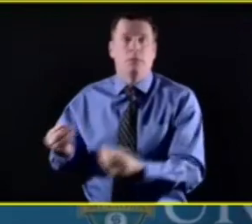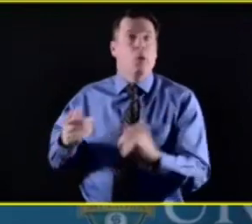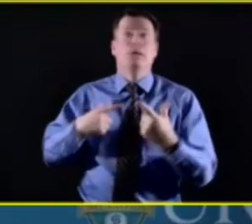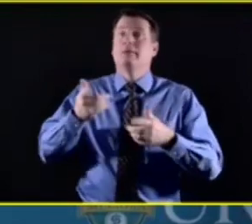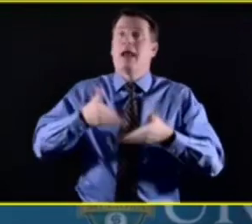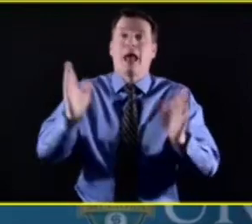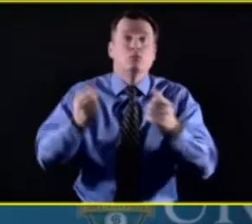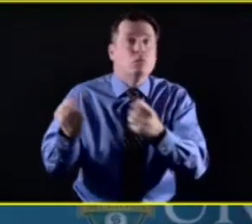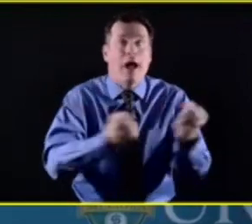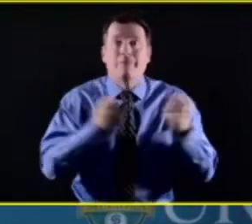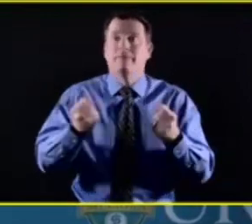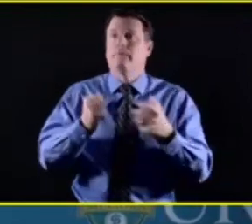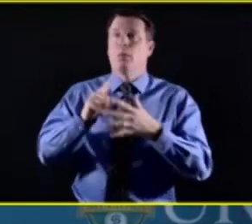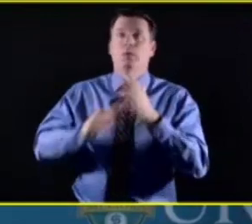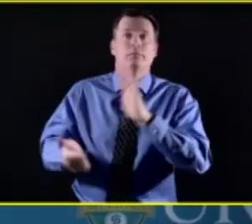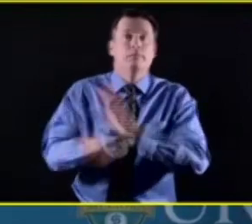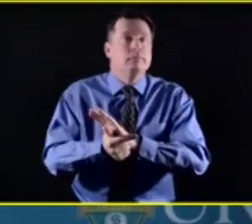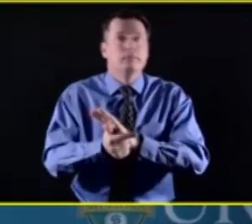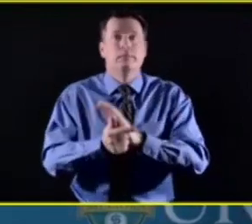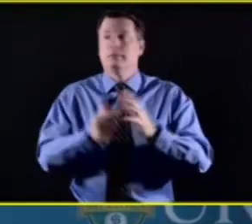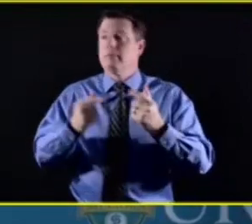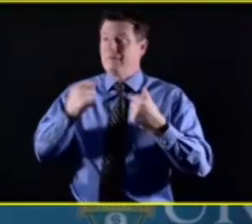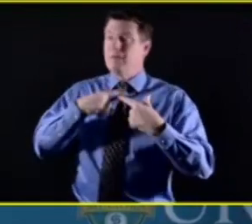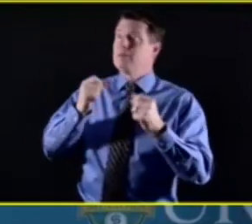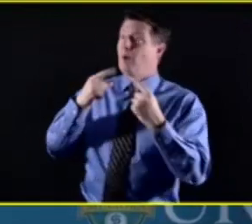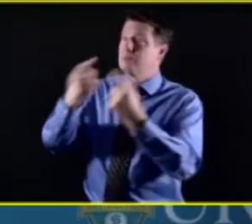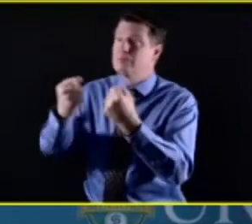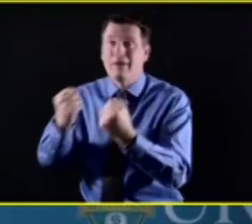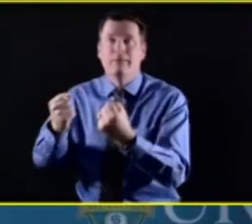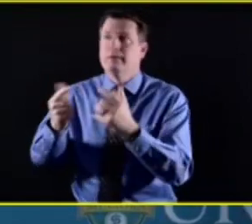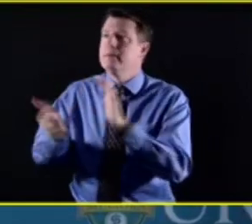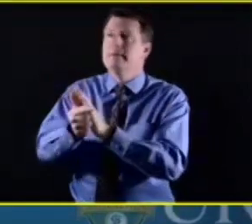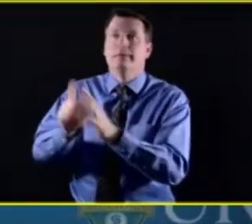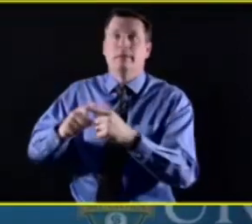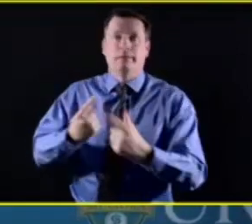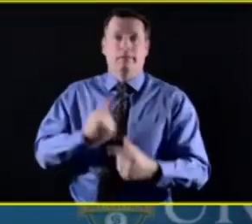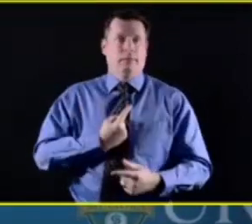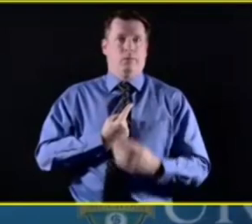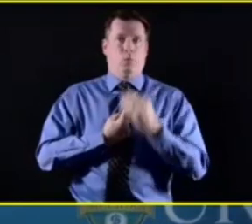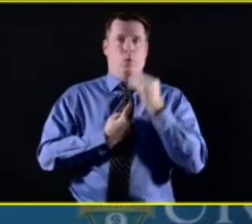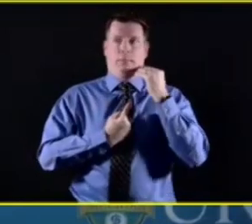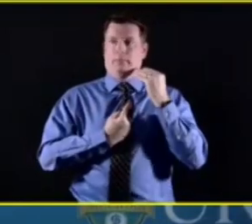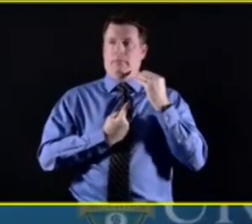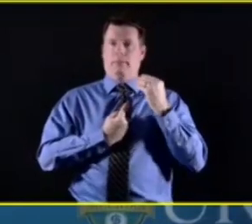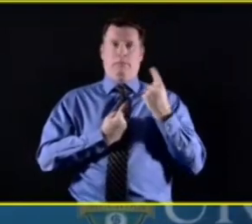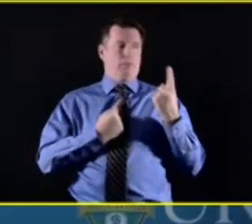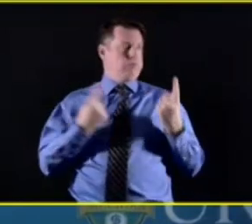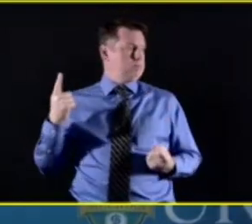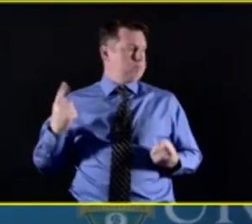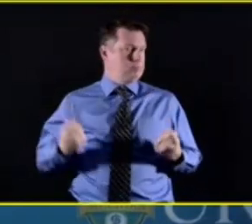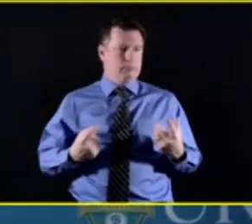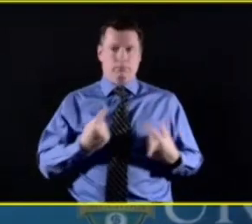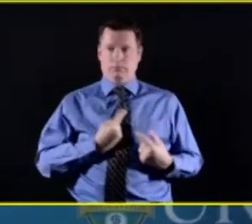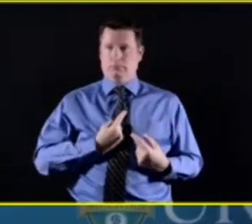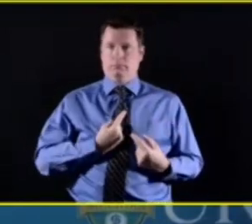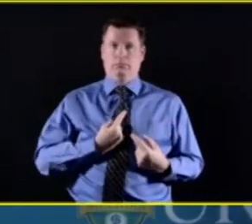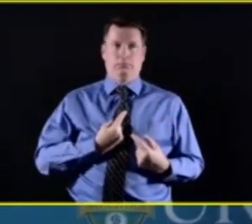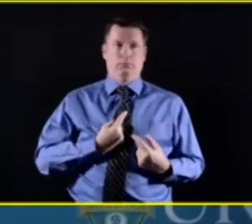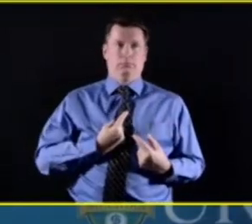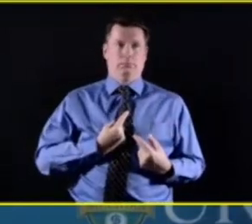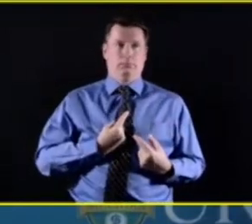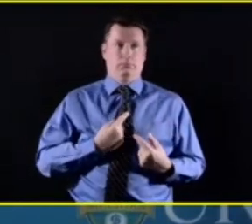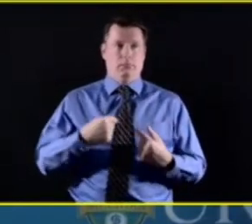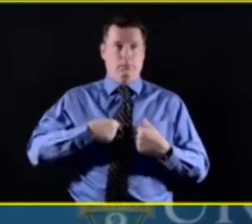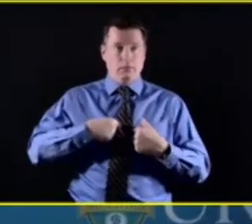kinds of things. So as a geriatric psychiatrist, uh, that's a group of people who, uh, I worry about